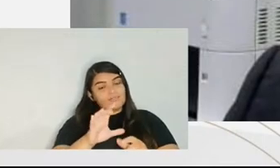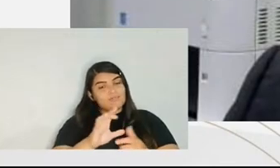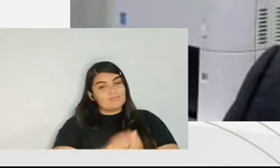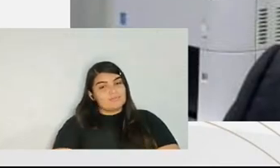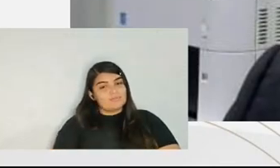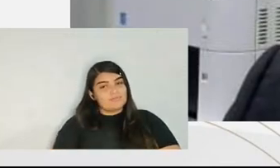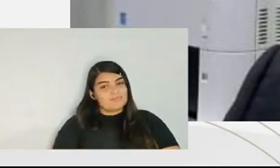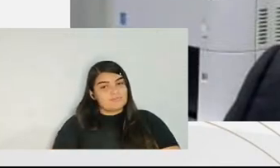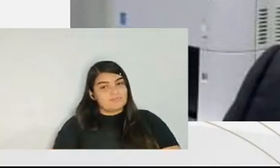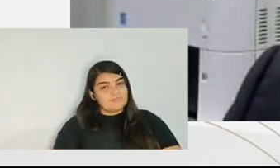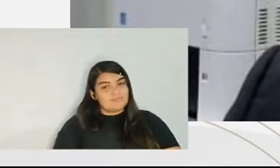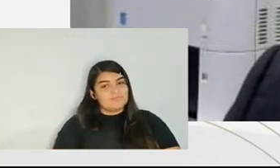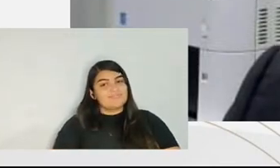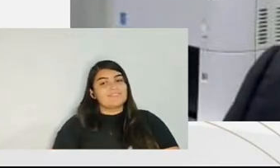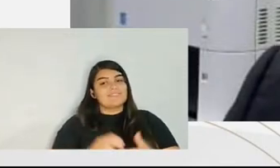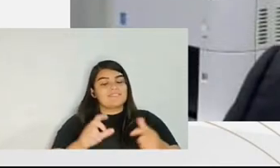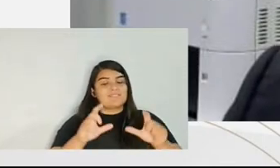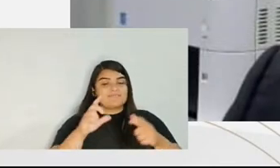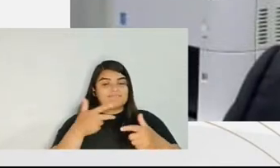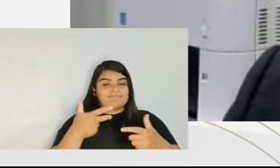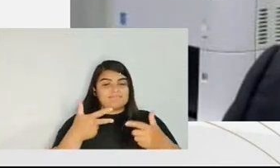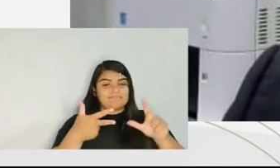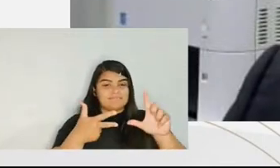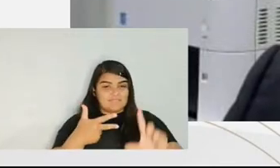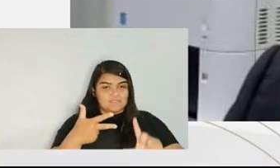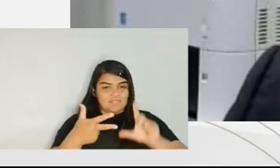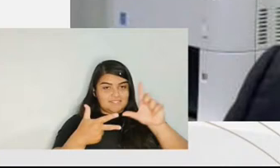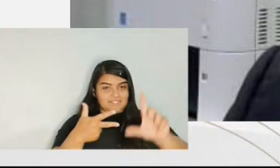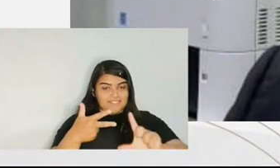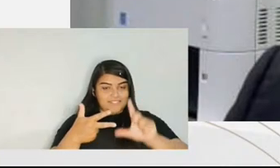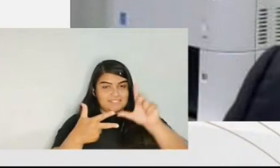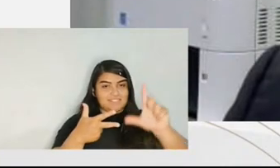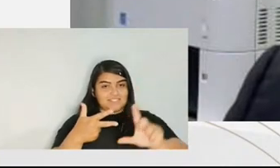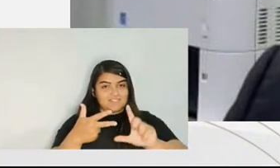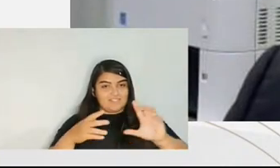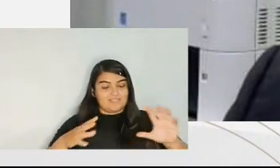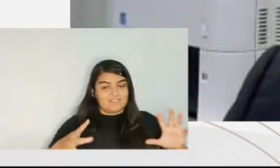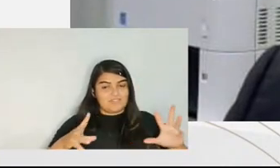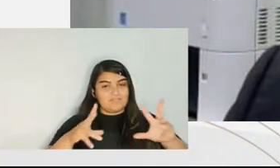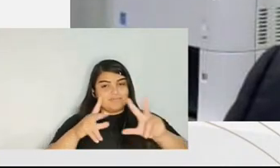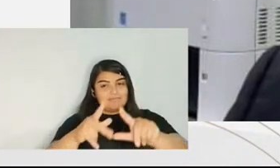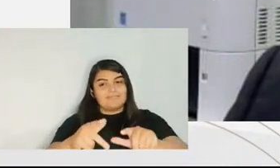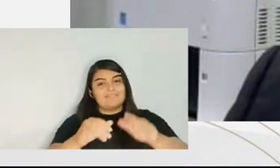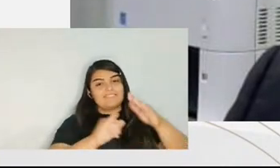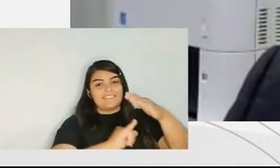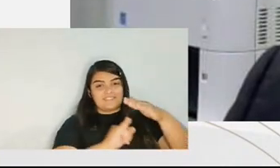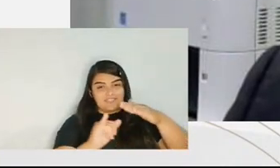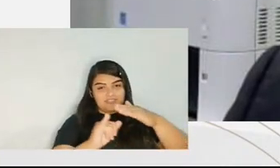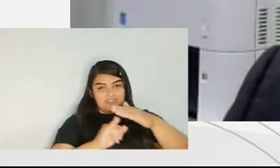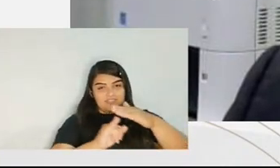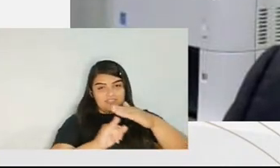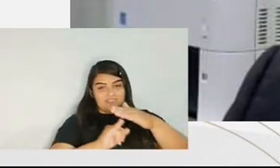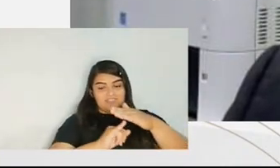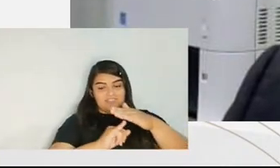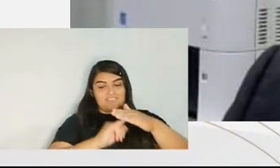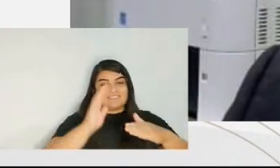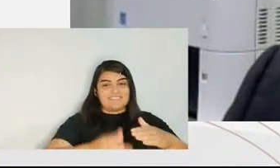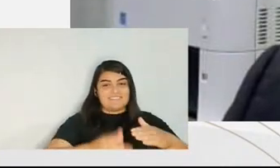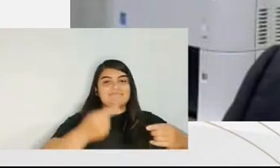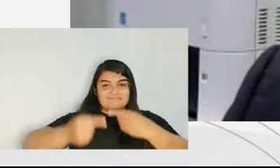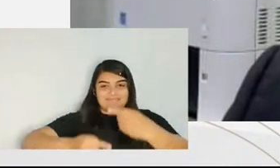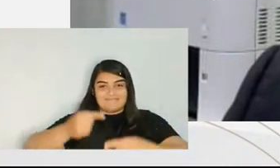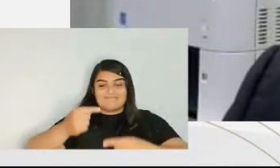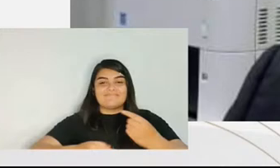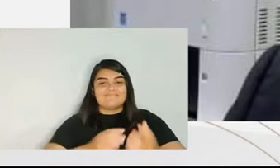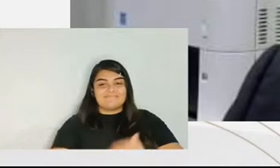make people understand how important it is to unify all these institutions